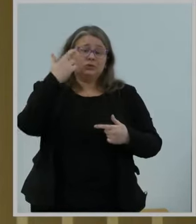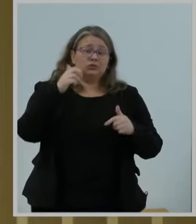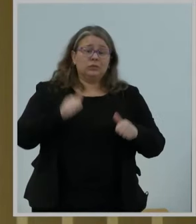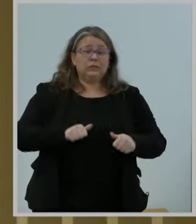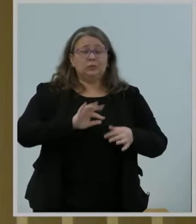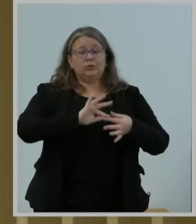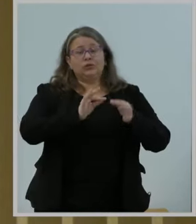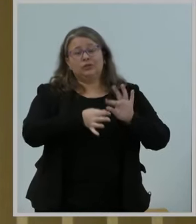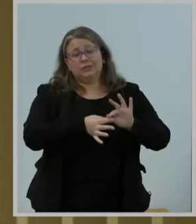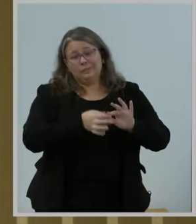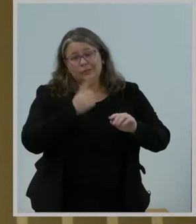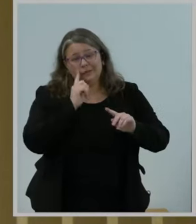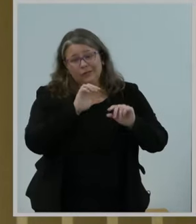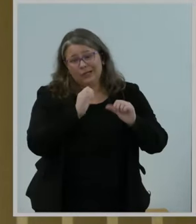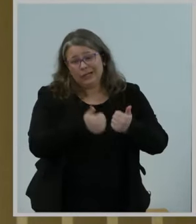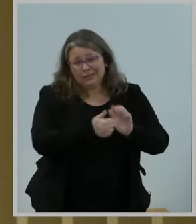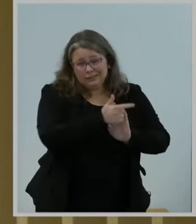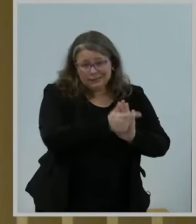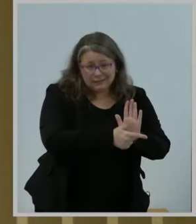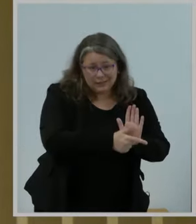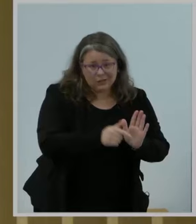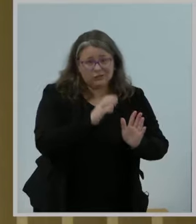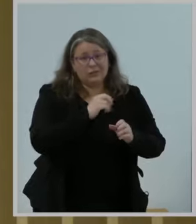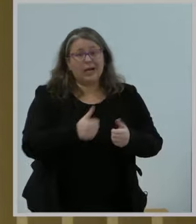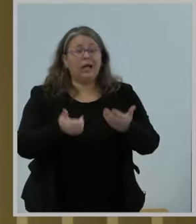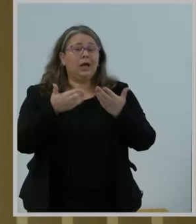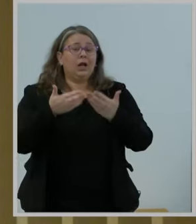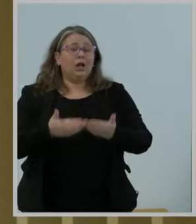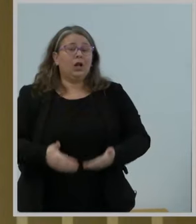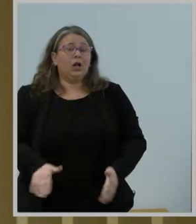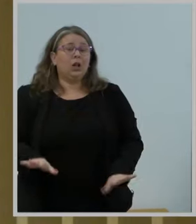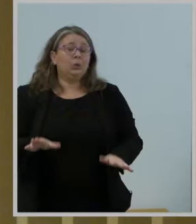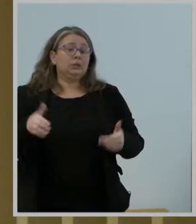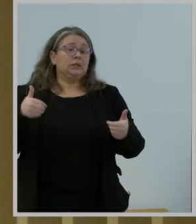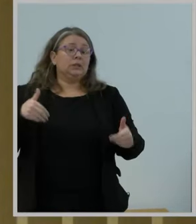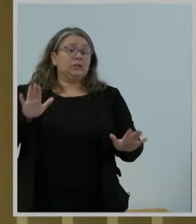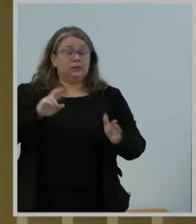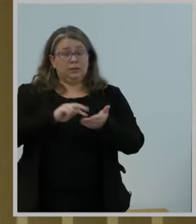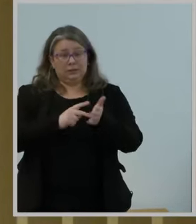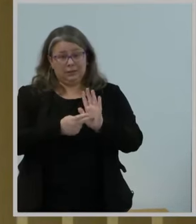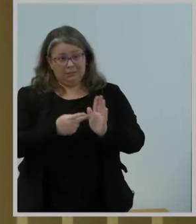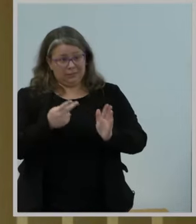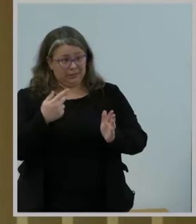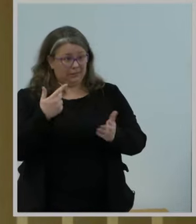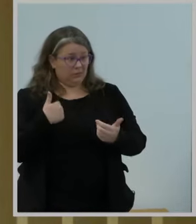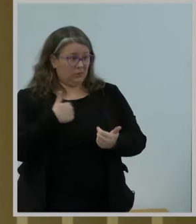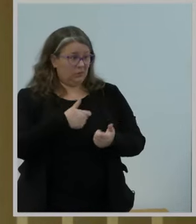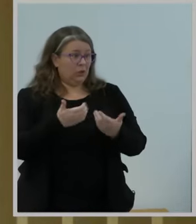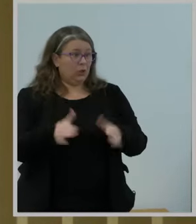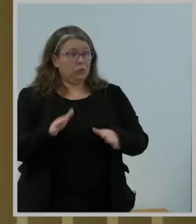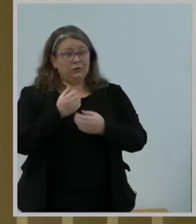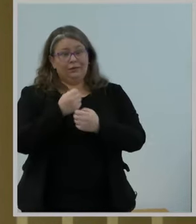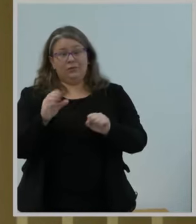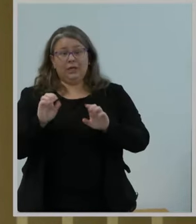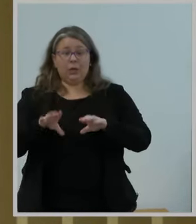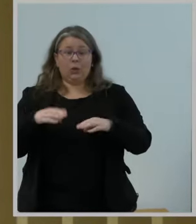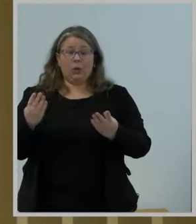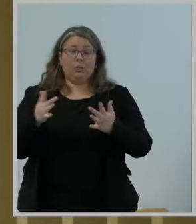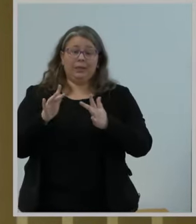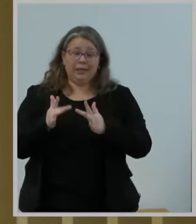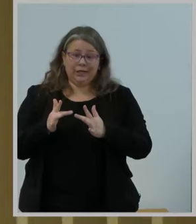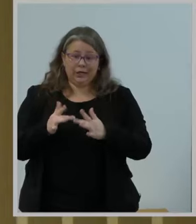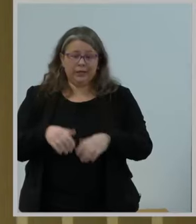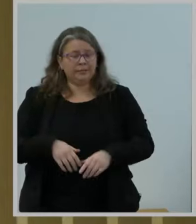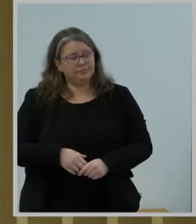that the loss of deference spells the loss of a free and open Internet. Staying within our statutory bounds,